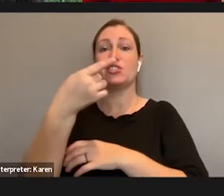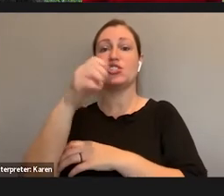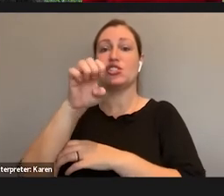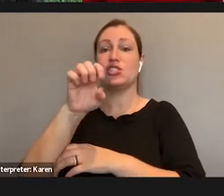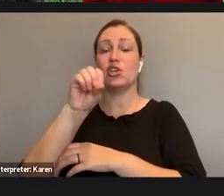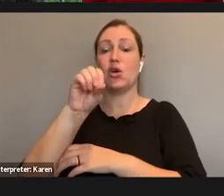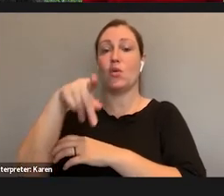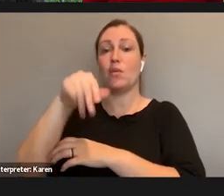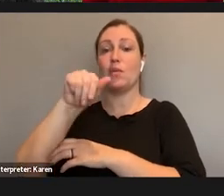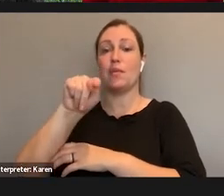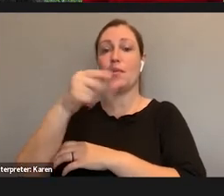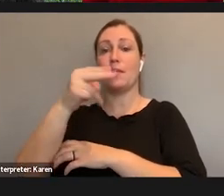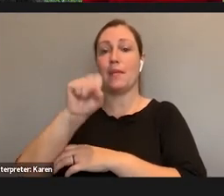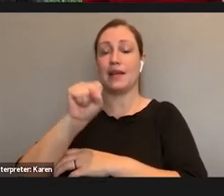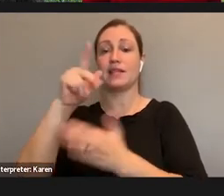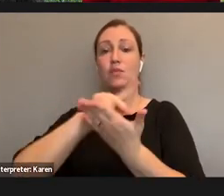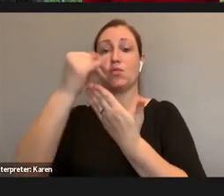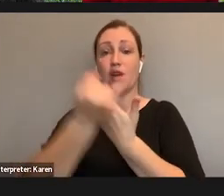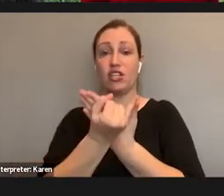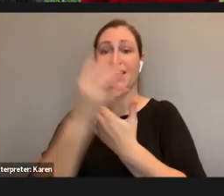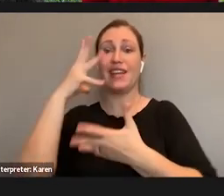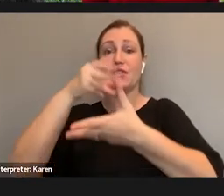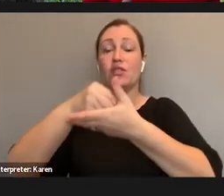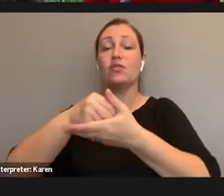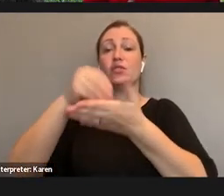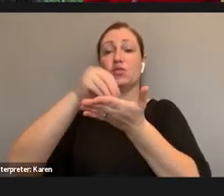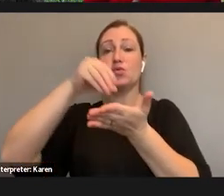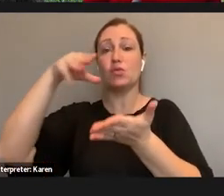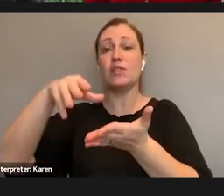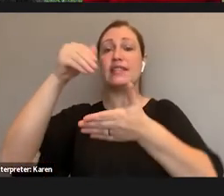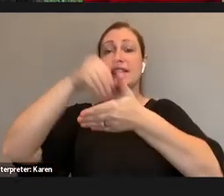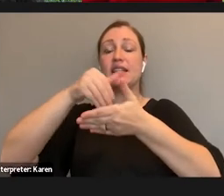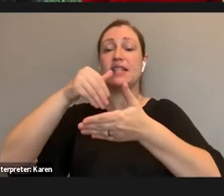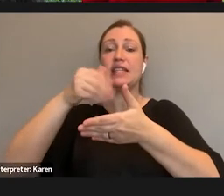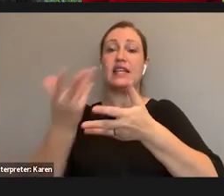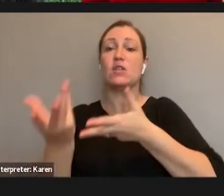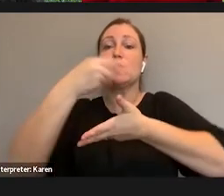2017. This was a project that focused on